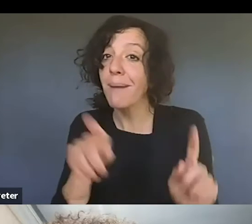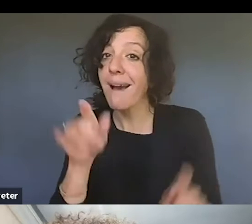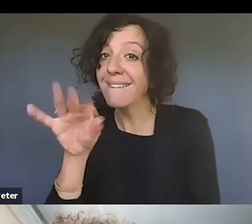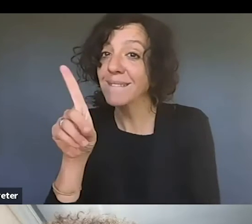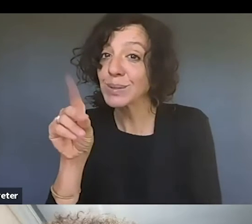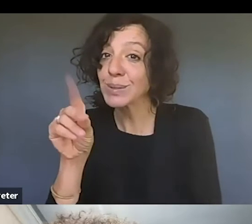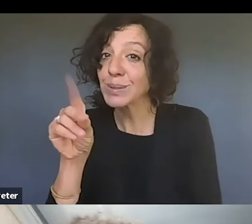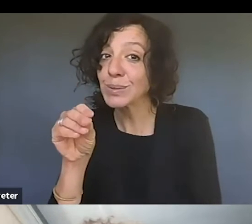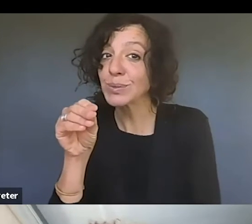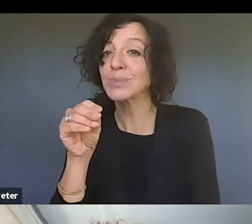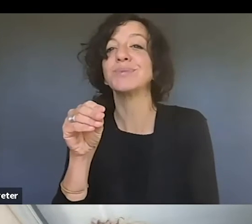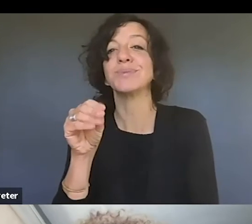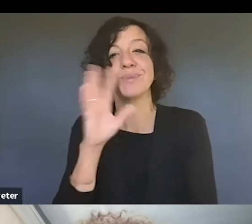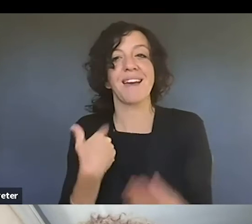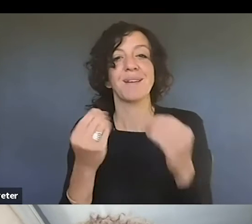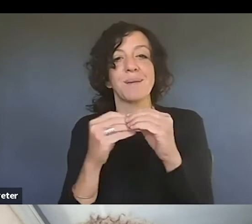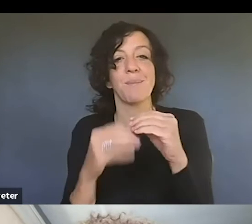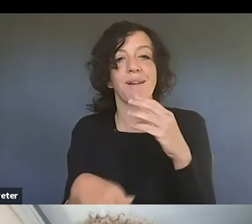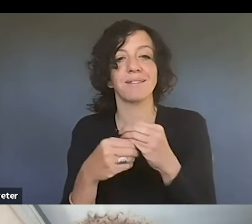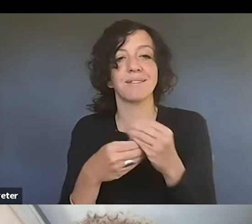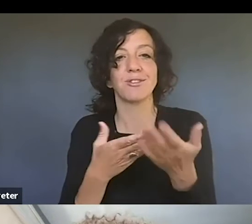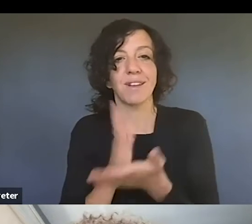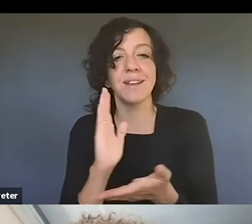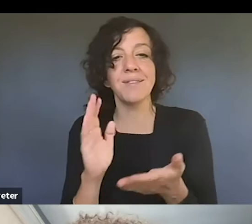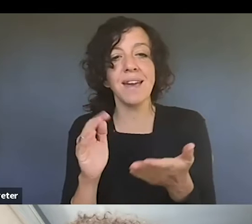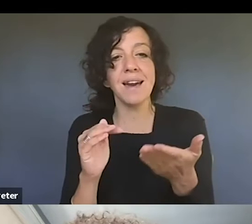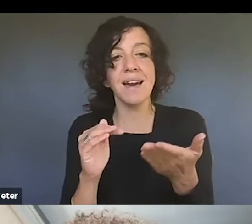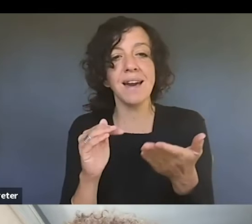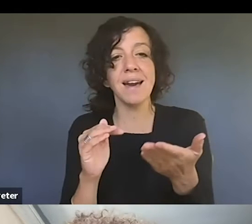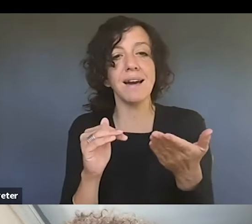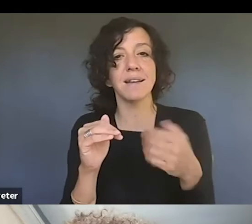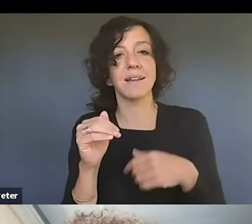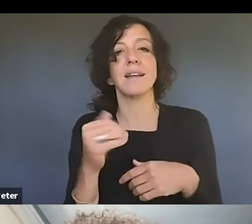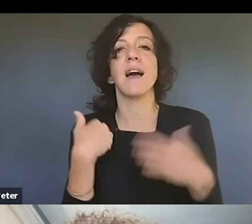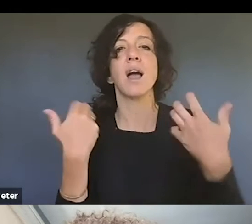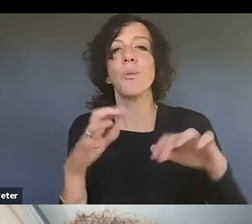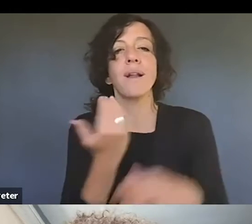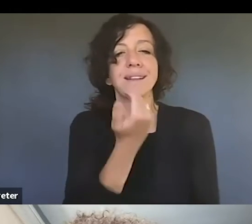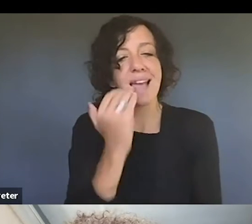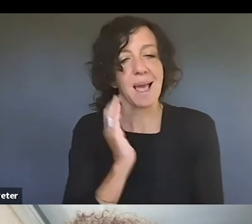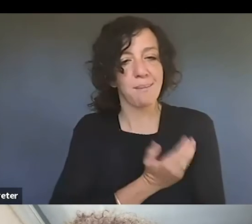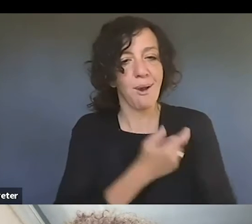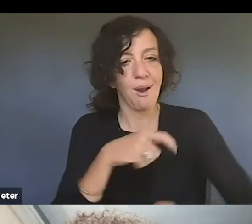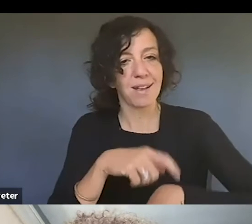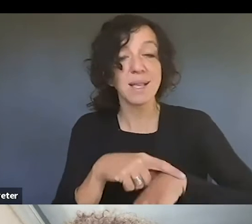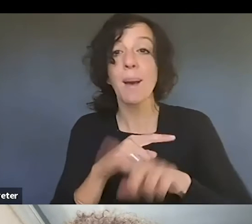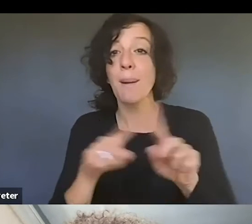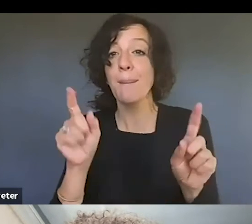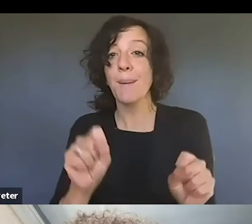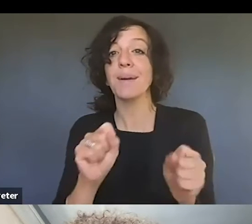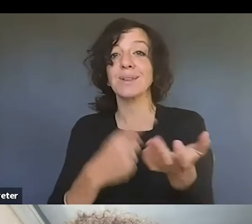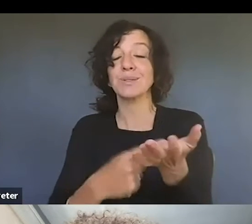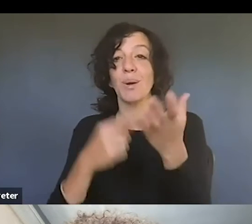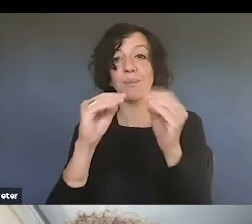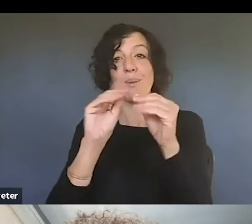um, Sandra touched really nicely on those, so I don't want to take up our time repeating them. But, um, definitely if we can talk more about specifics, about